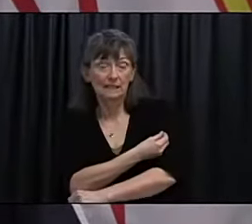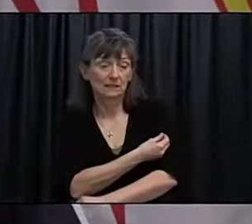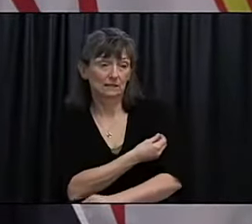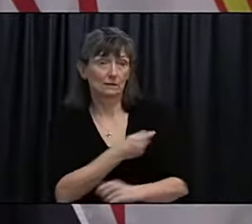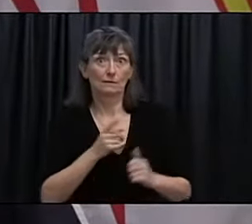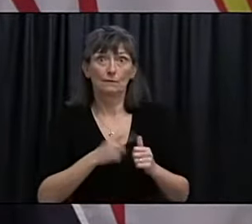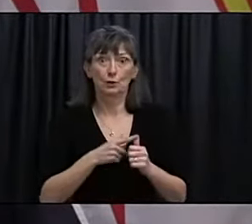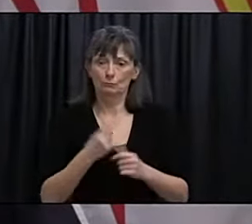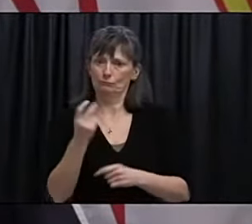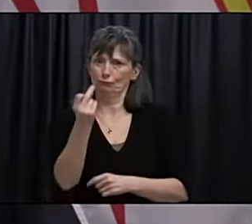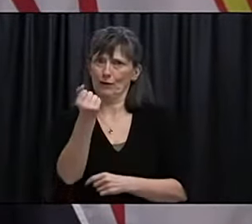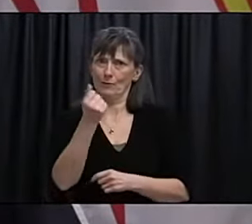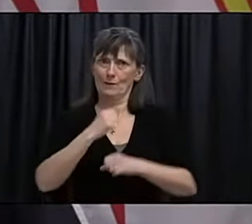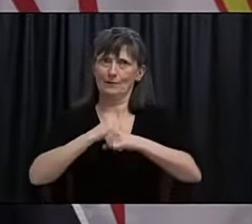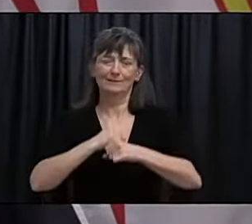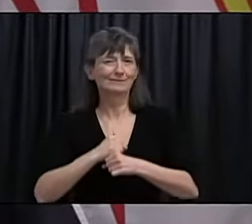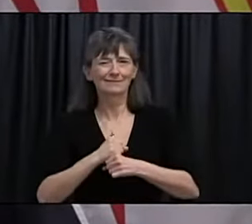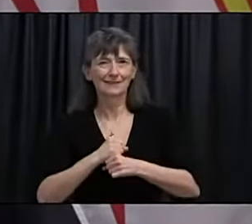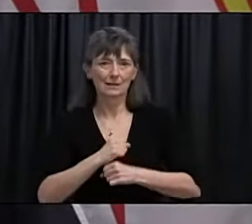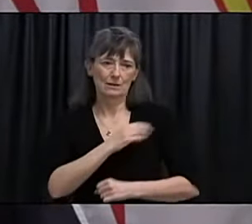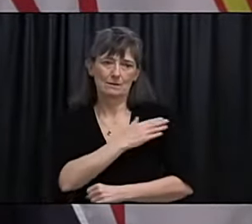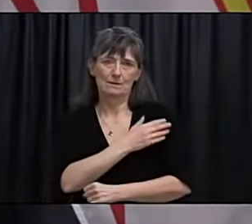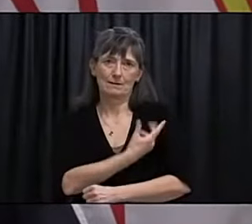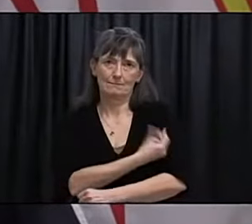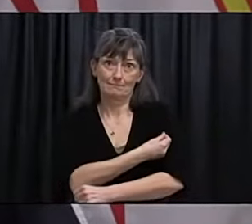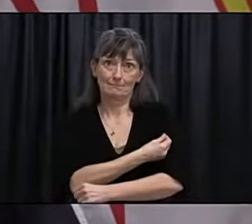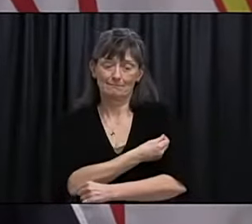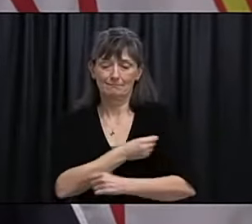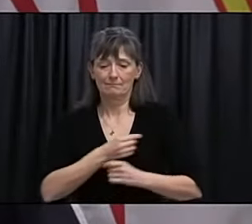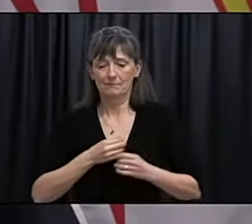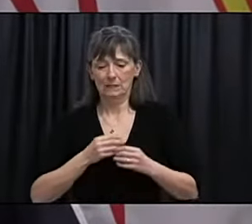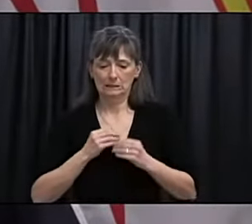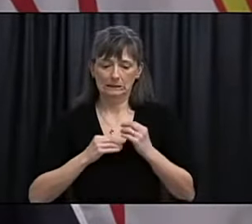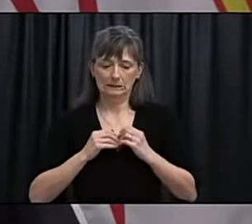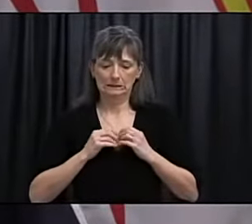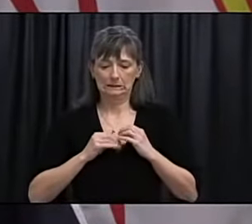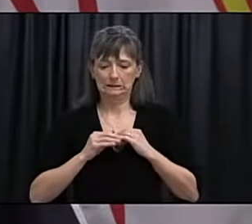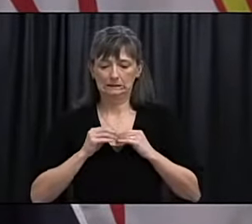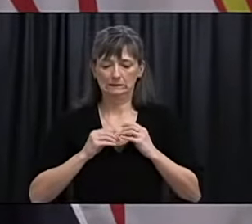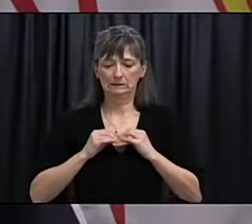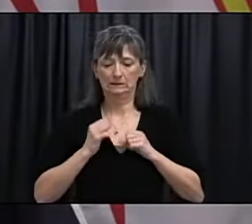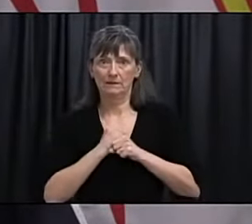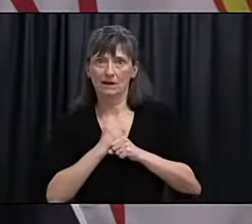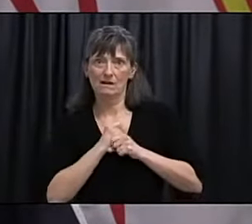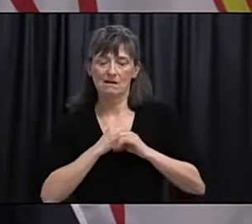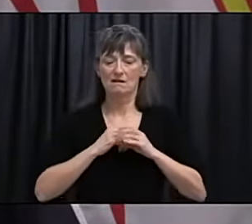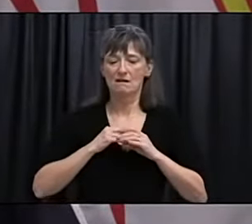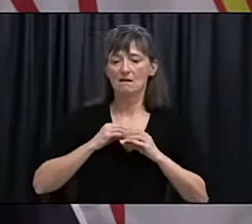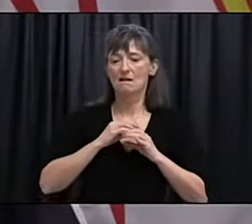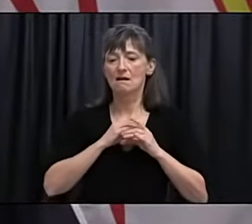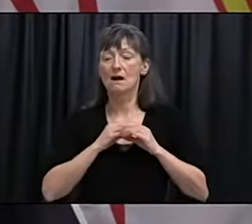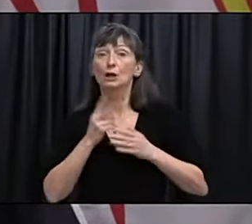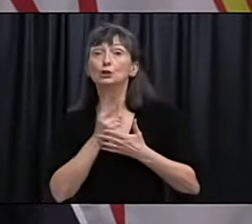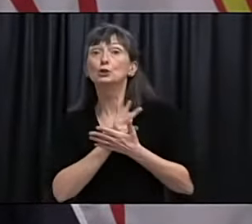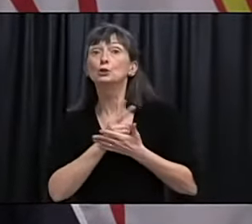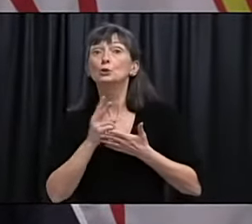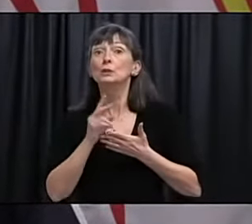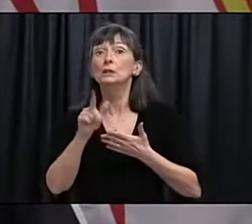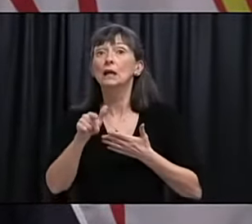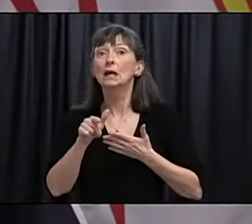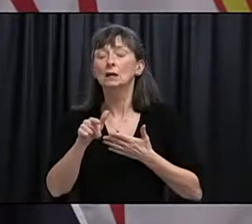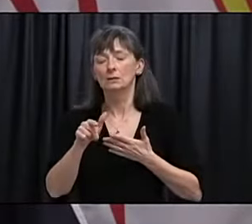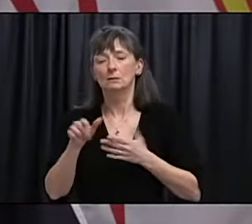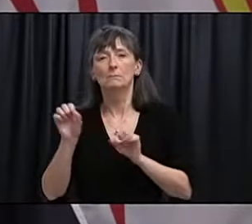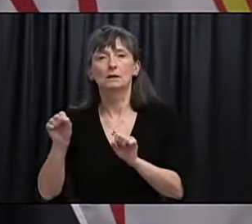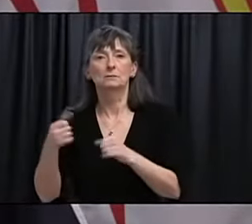antibodies that are necessary. So the first two weeks after getting the mRNA vaccines, for example, there have been people who have still gotten